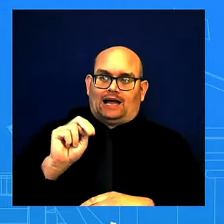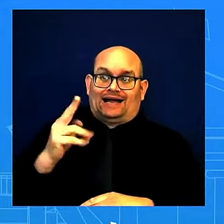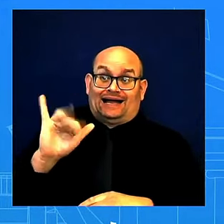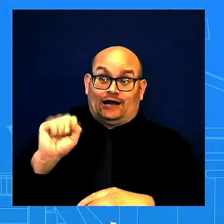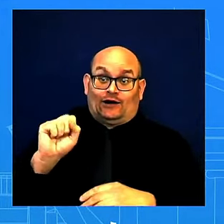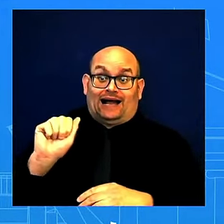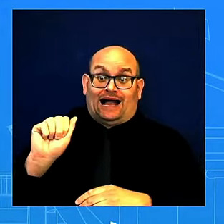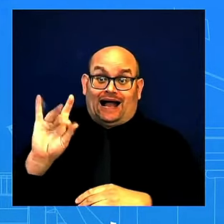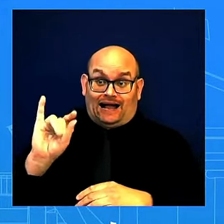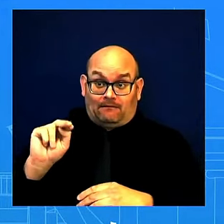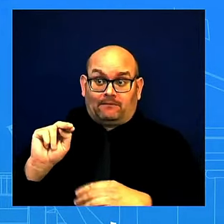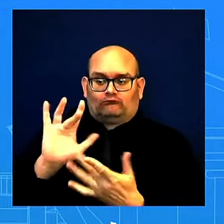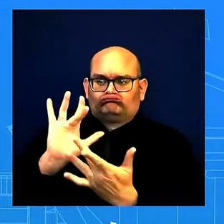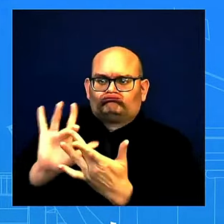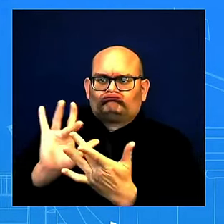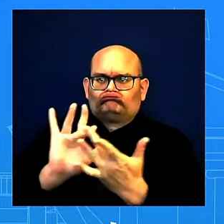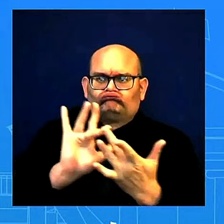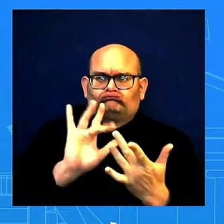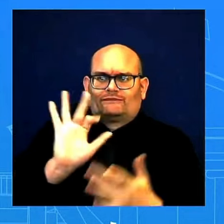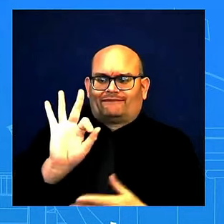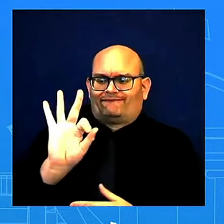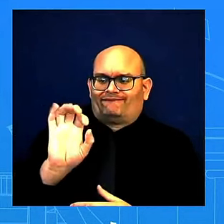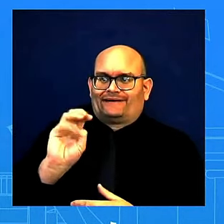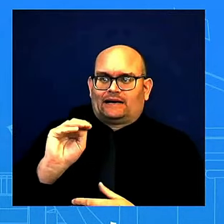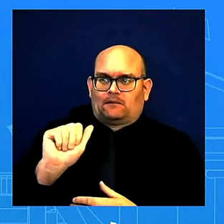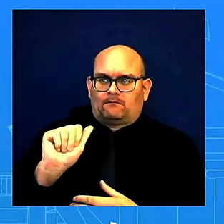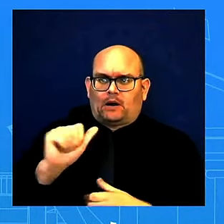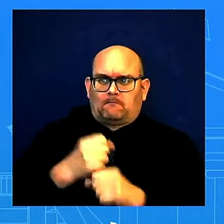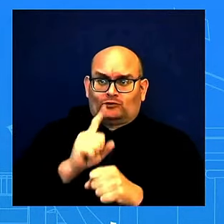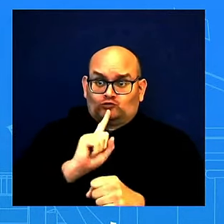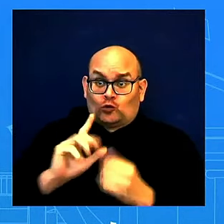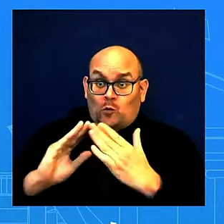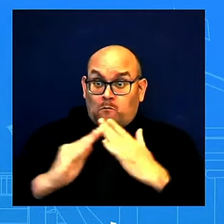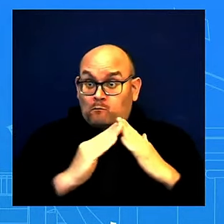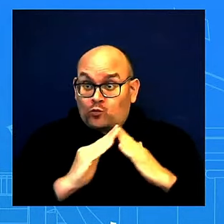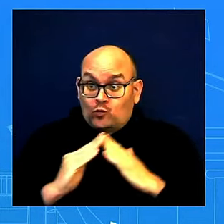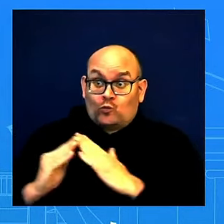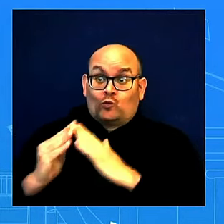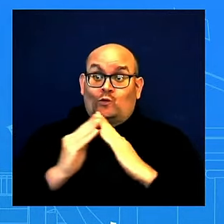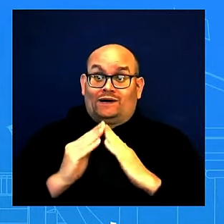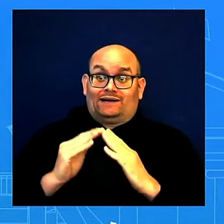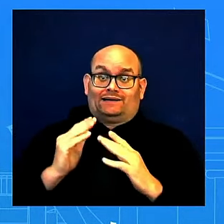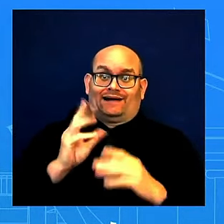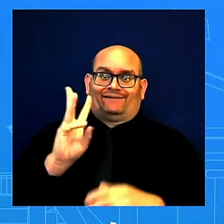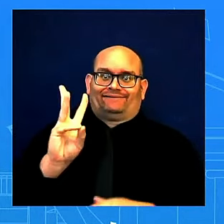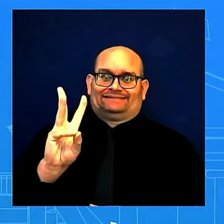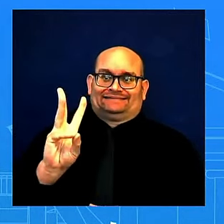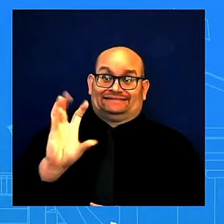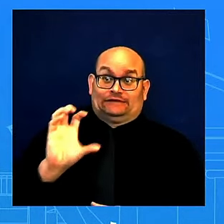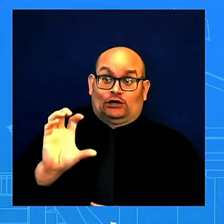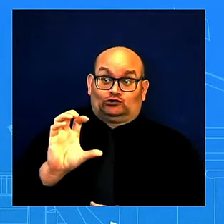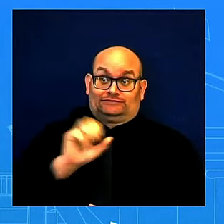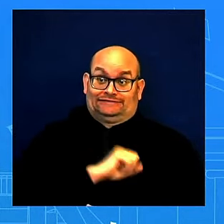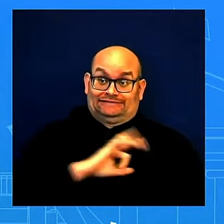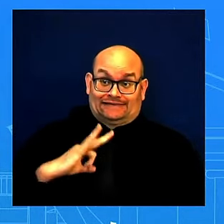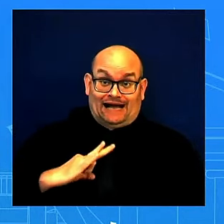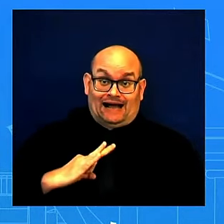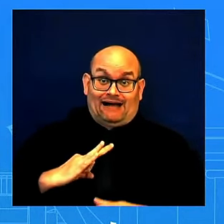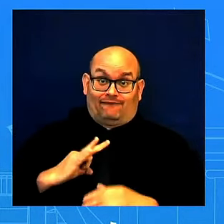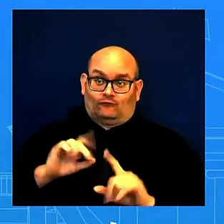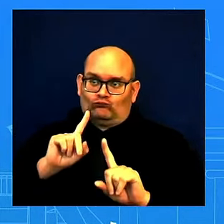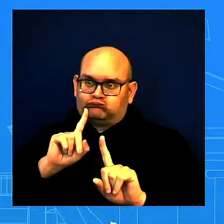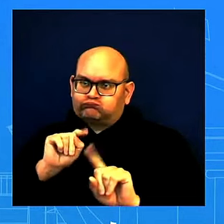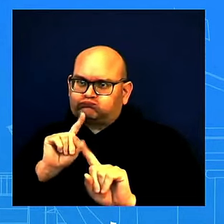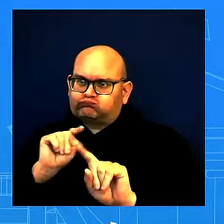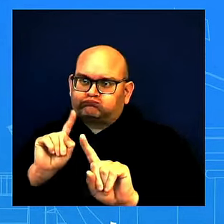600 staff in the region to assist as needed. FEMA's National Response Coordination Center here in Washington and